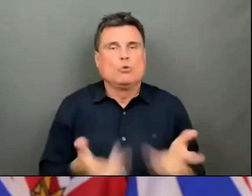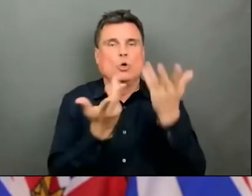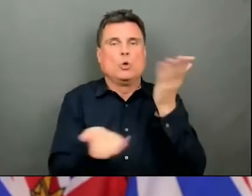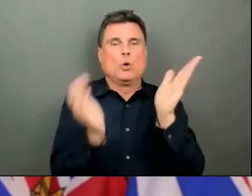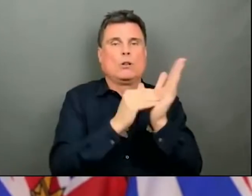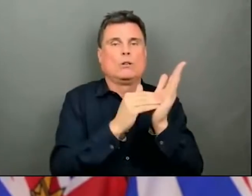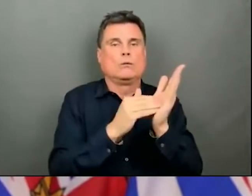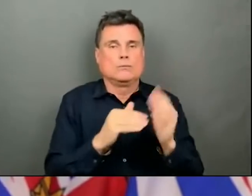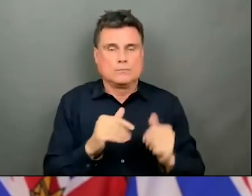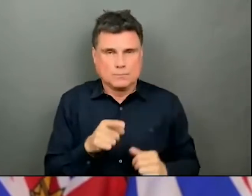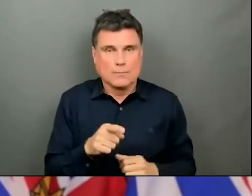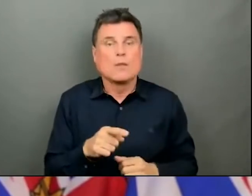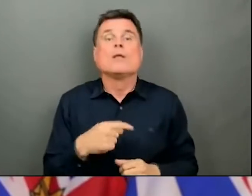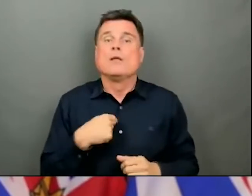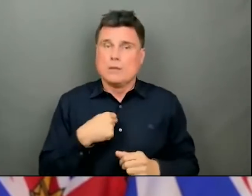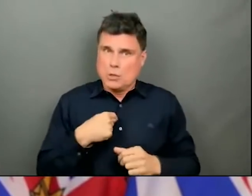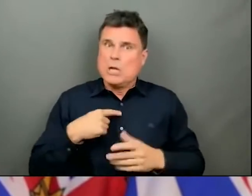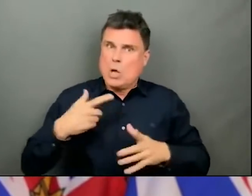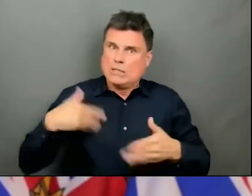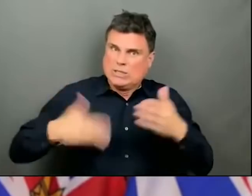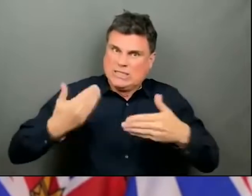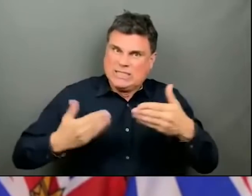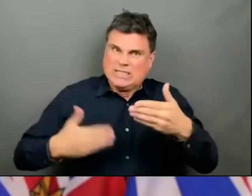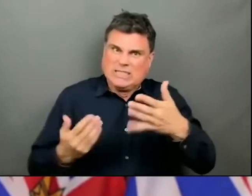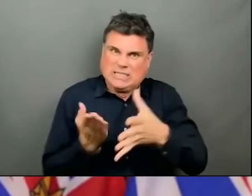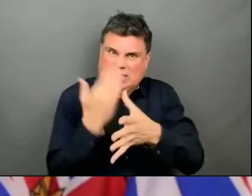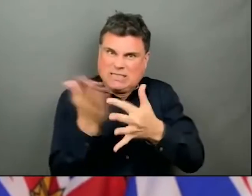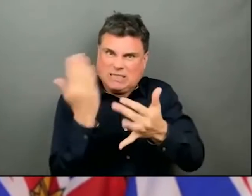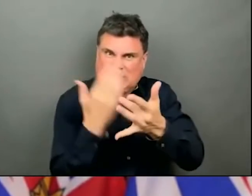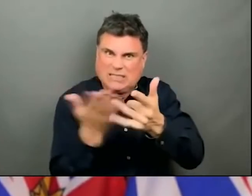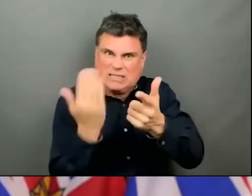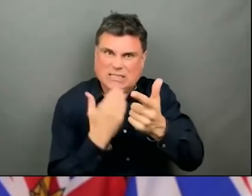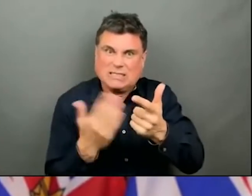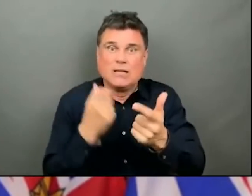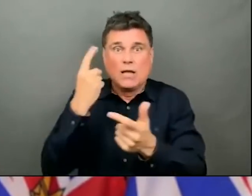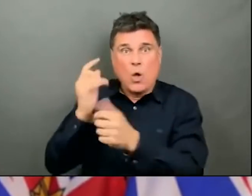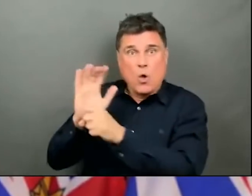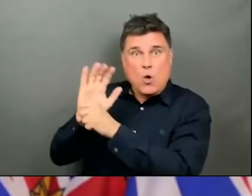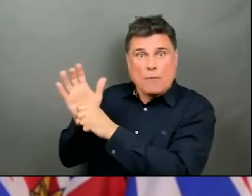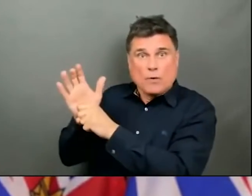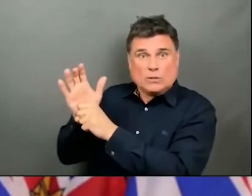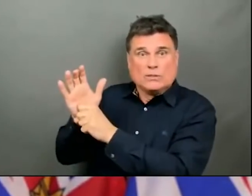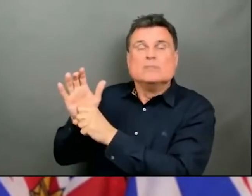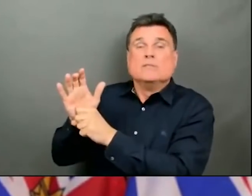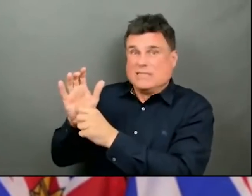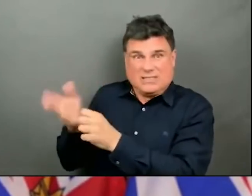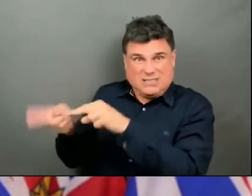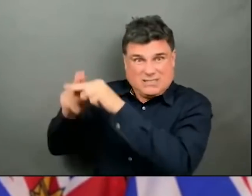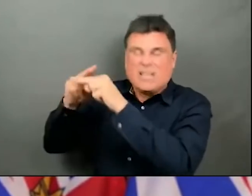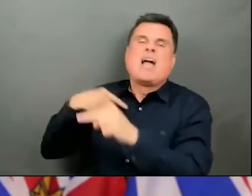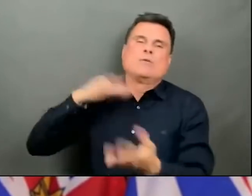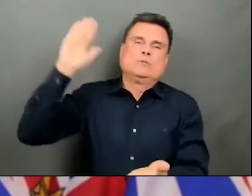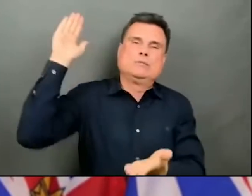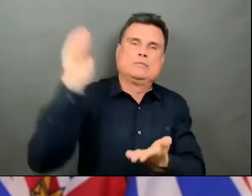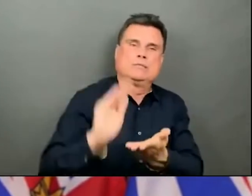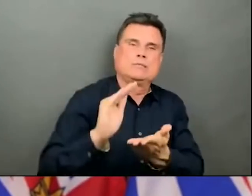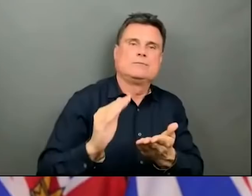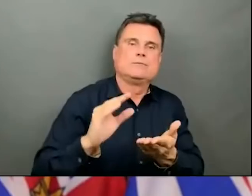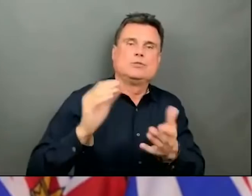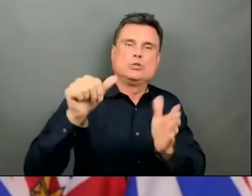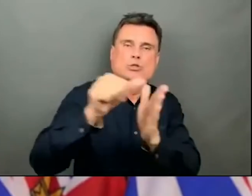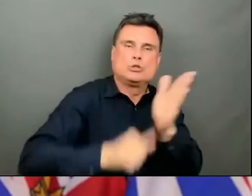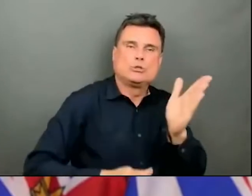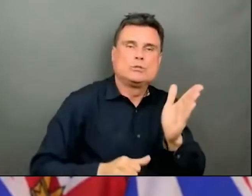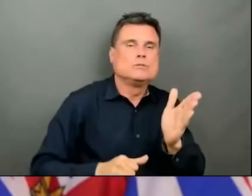and adapt as we face each new wave of COVID-19 and that we would manage any reduction of services differently